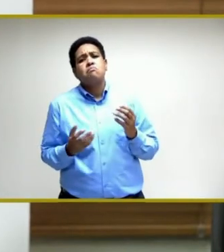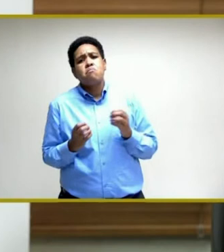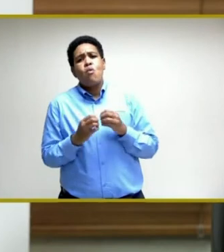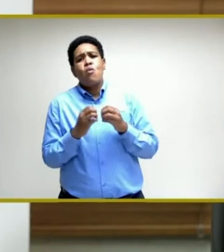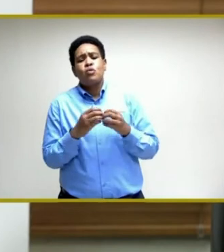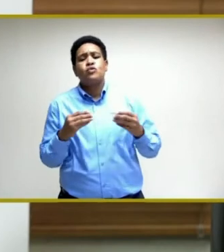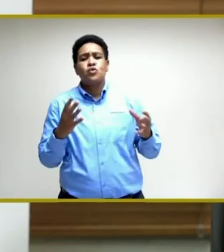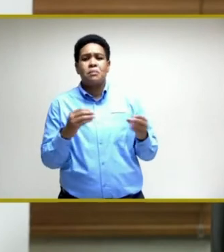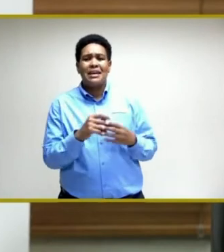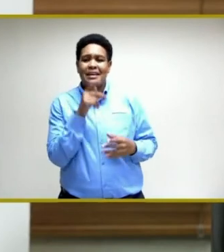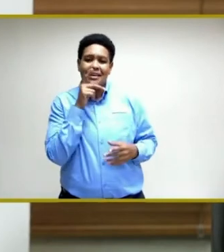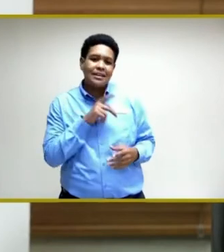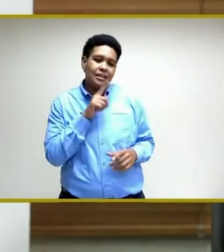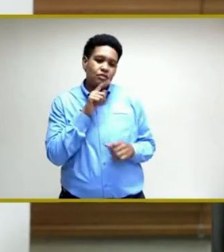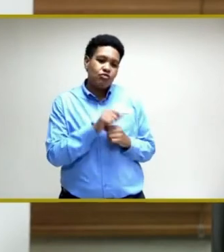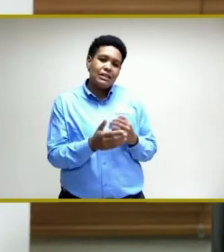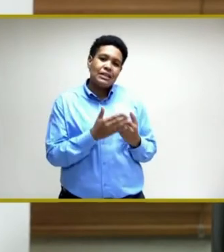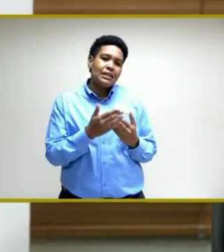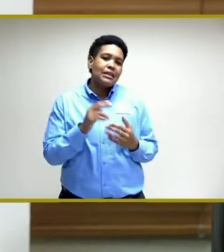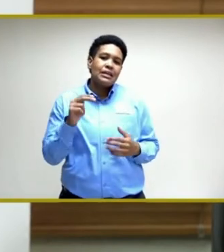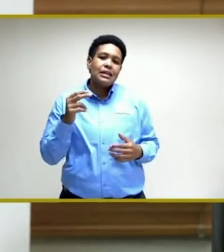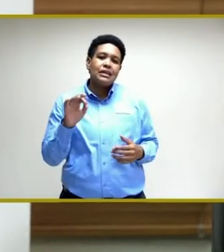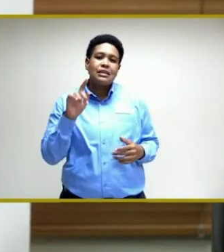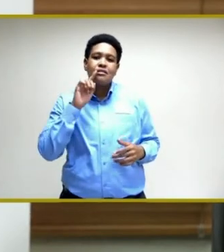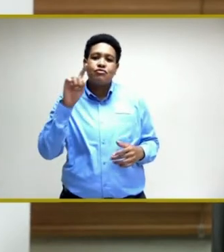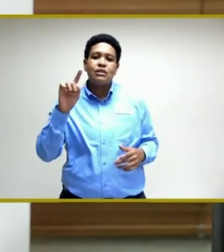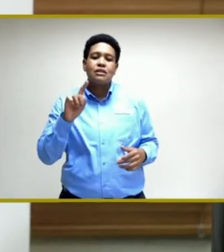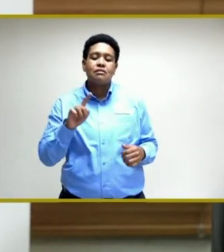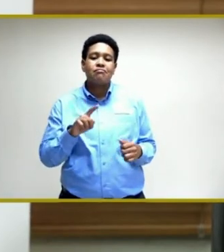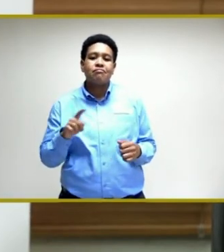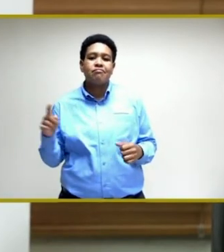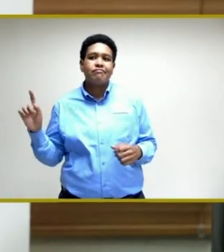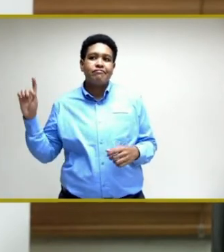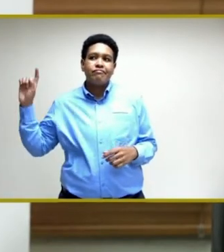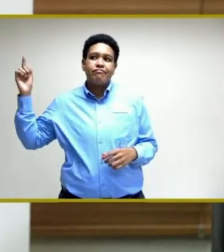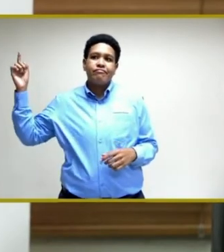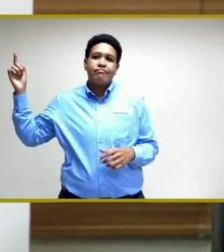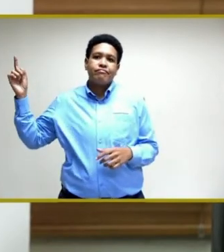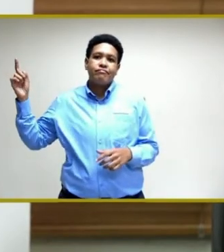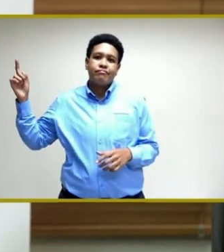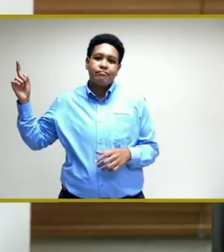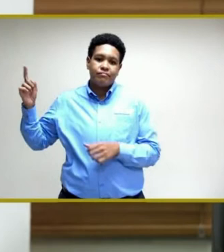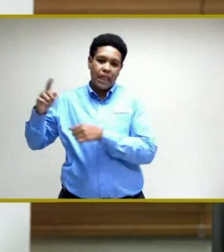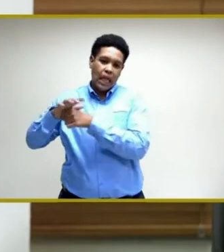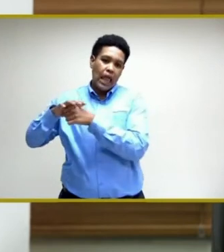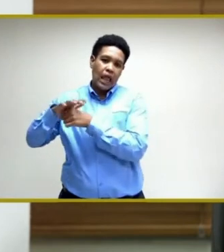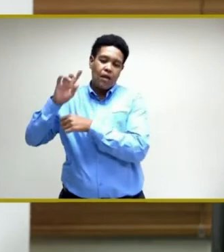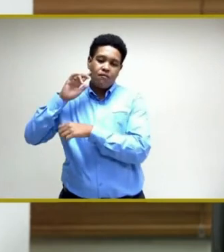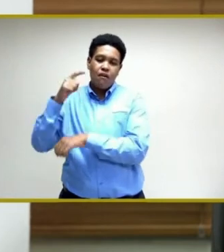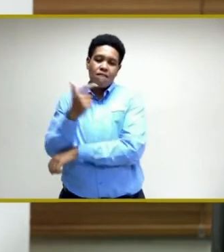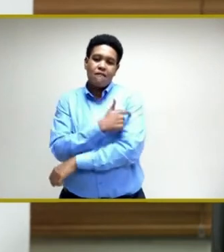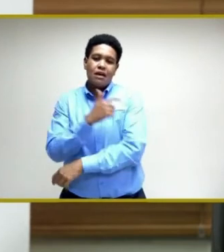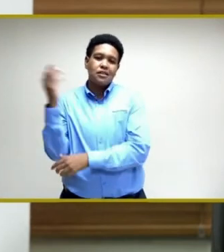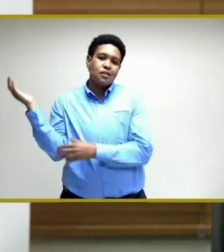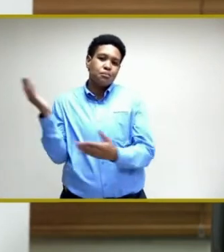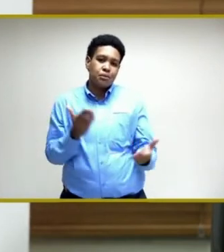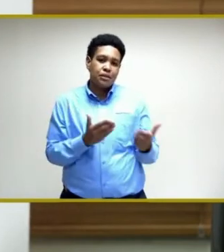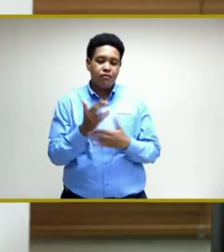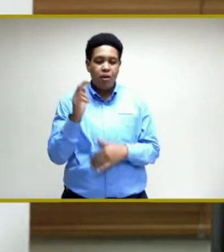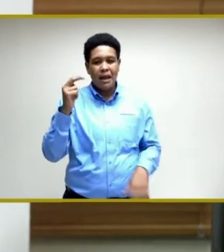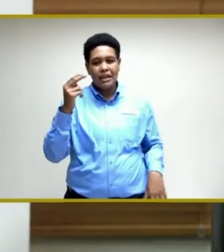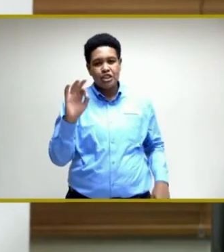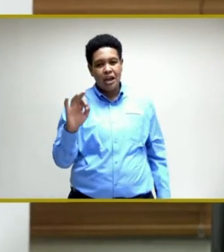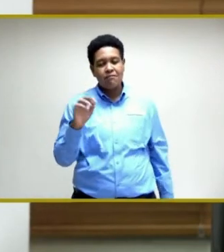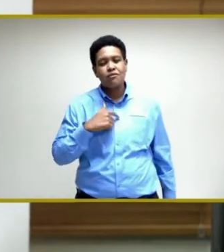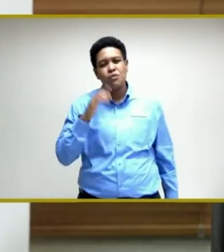mean, in Kingston it's very easy. The NHF is the substantial logistics hub for vaccines, so I